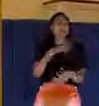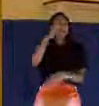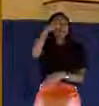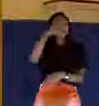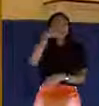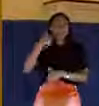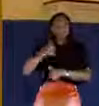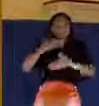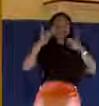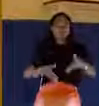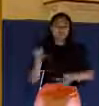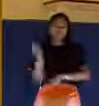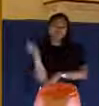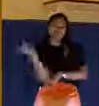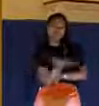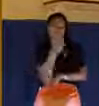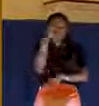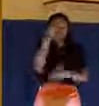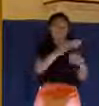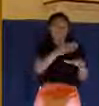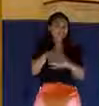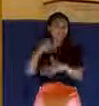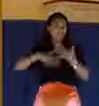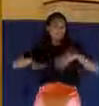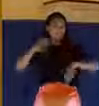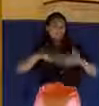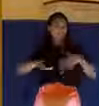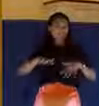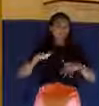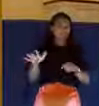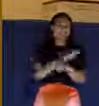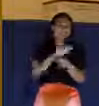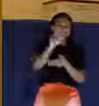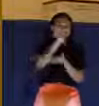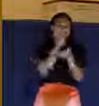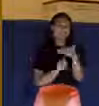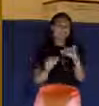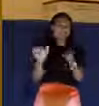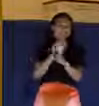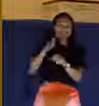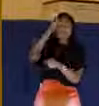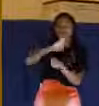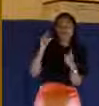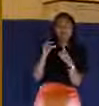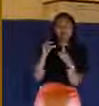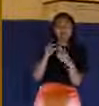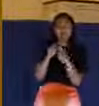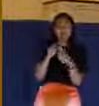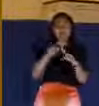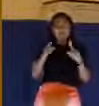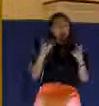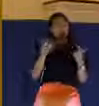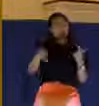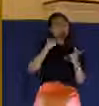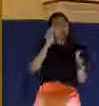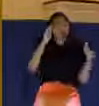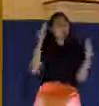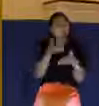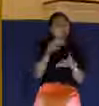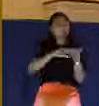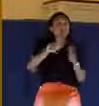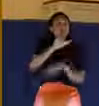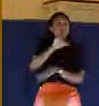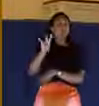his garments there at the foot of the cross, and this fulfilled the word of God as well. But here's what I want to draw your attention to, verse